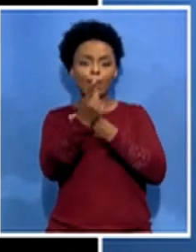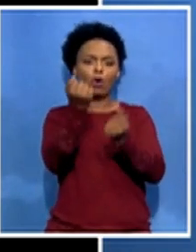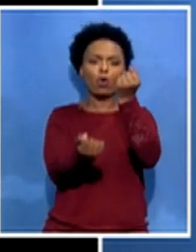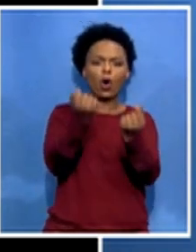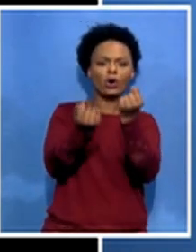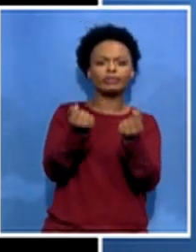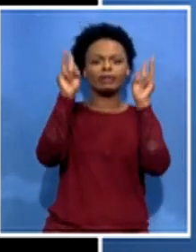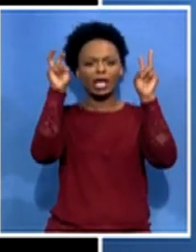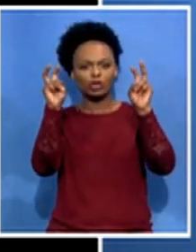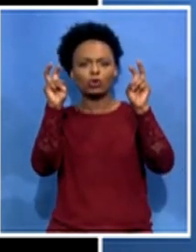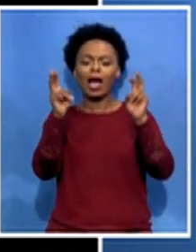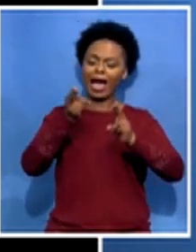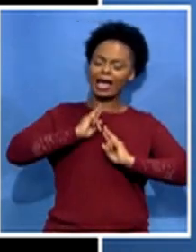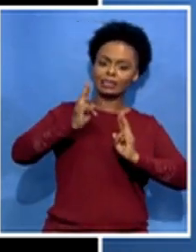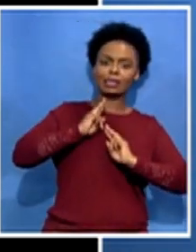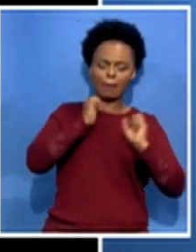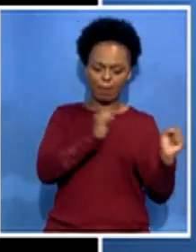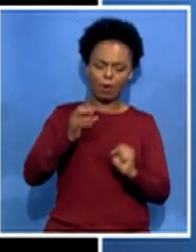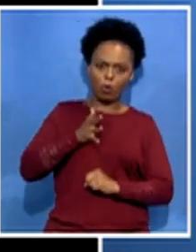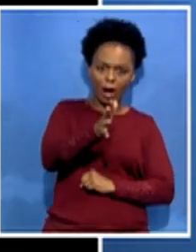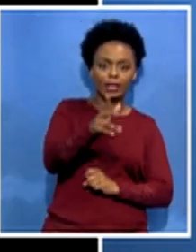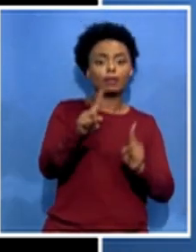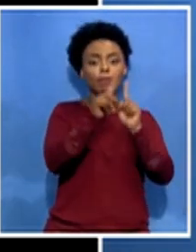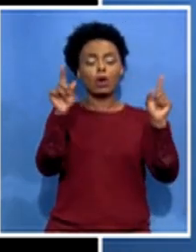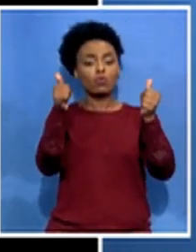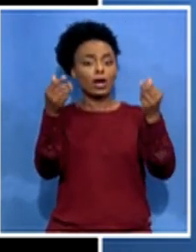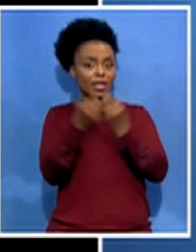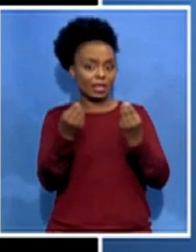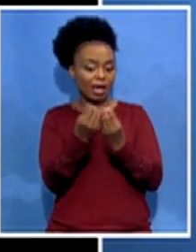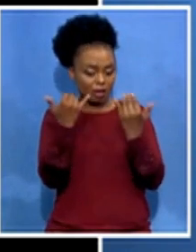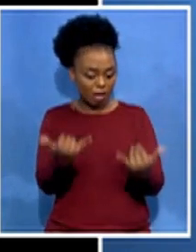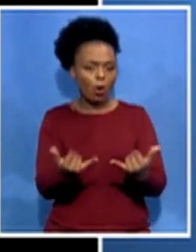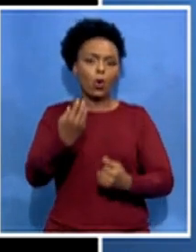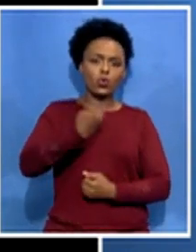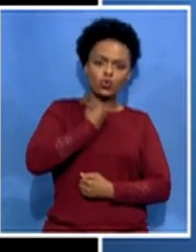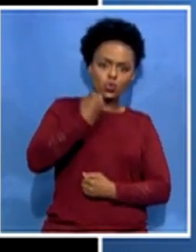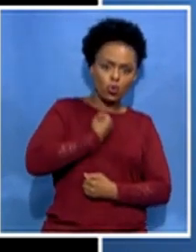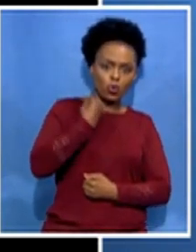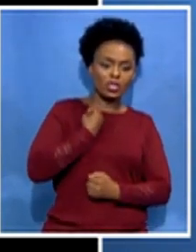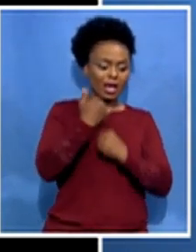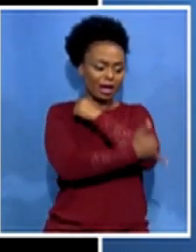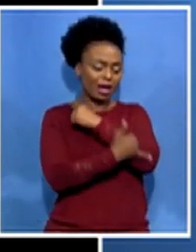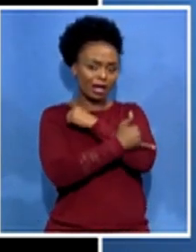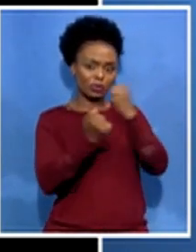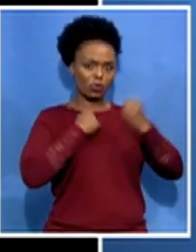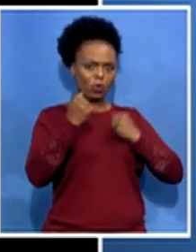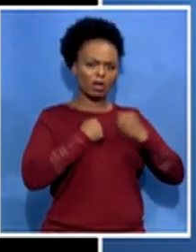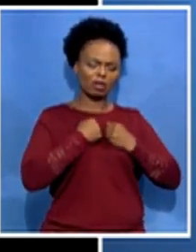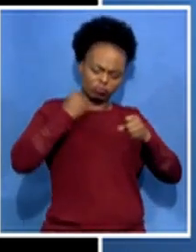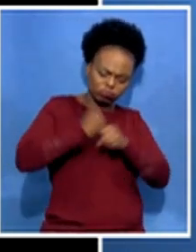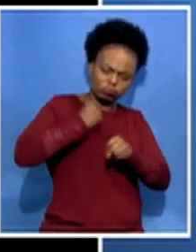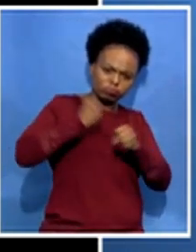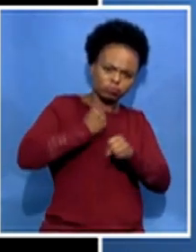the good thing is that they use in that country are working hard to develop their own country and perhaps